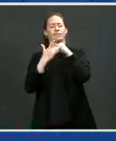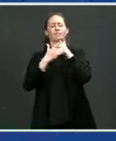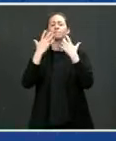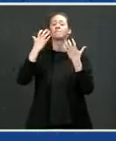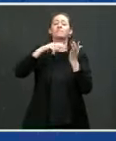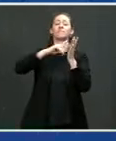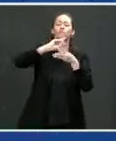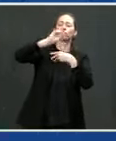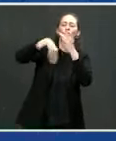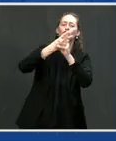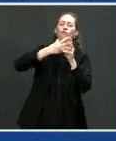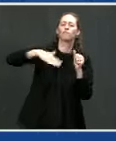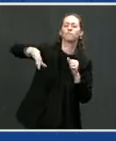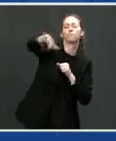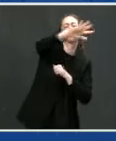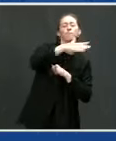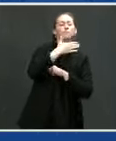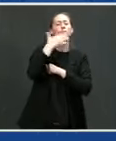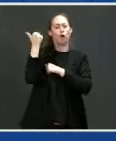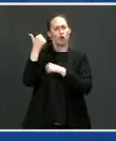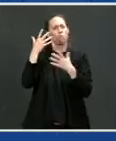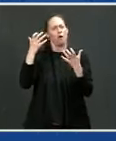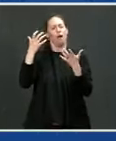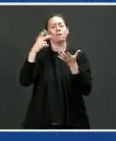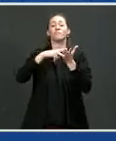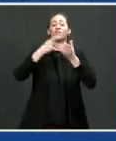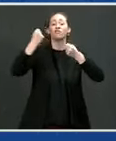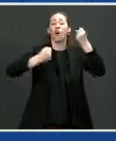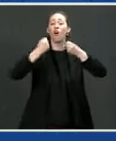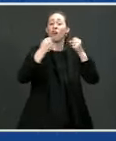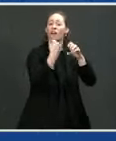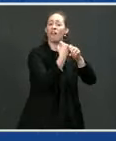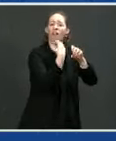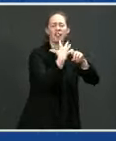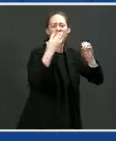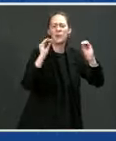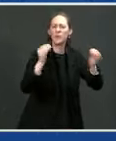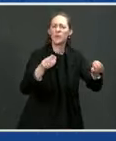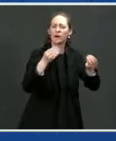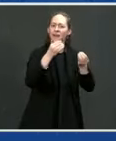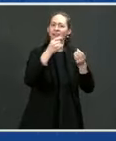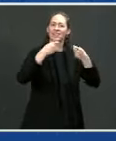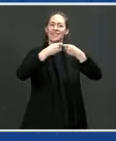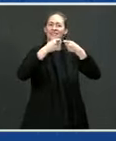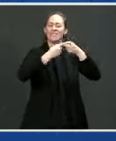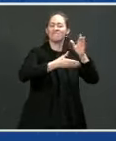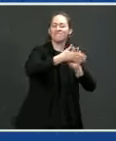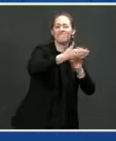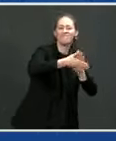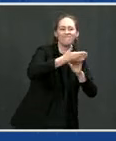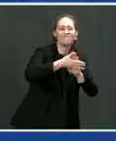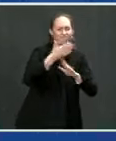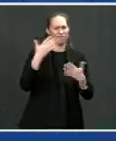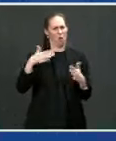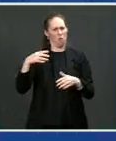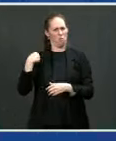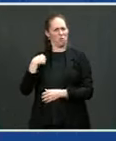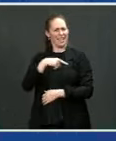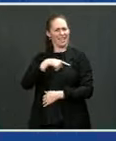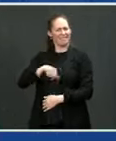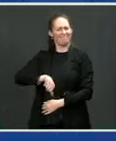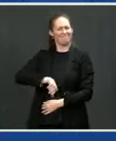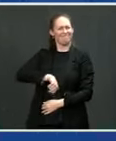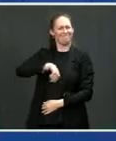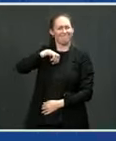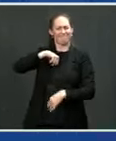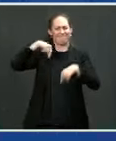and we're incredibly proud to be an American company and we're incredibly proud that our technology was developed here in